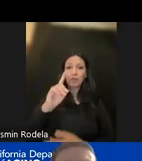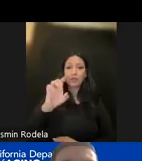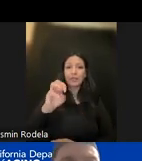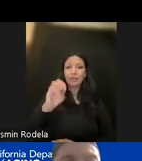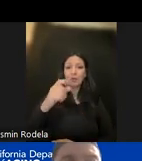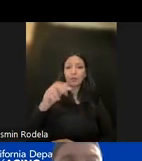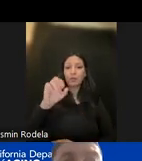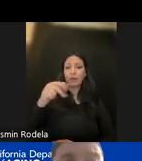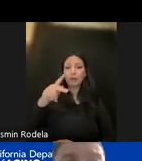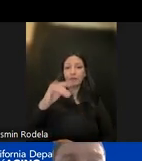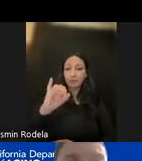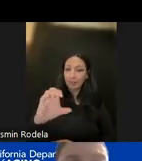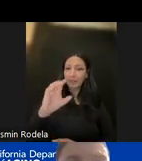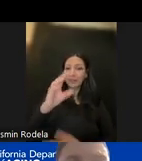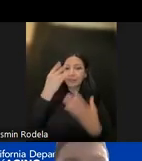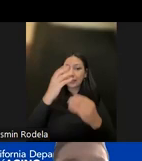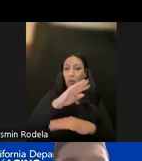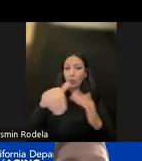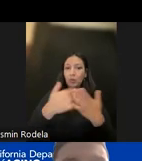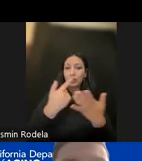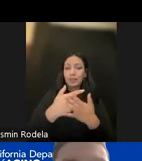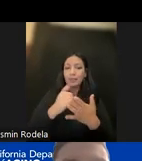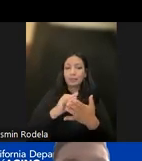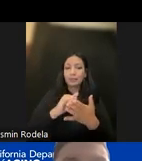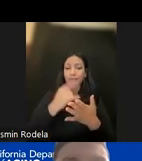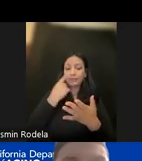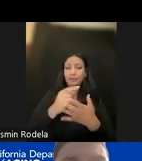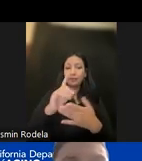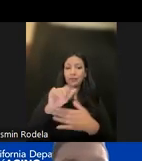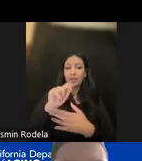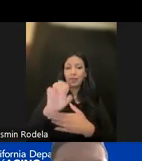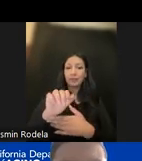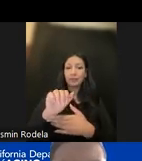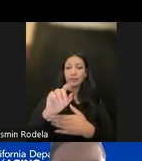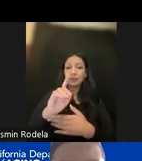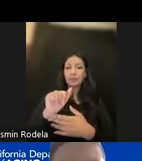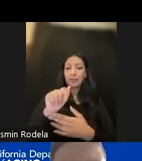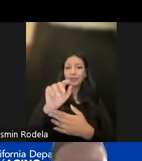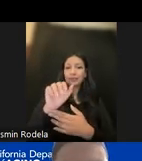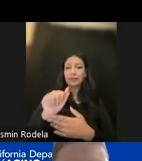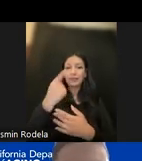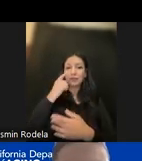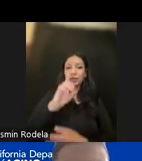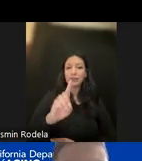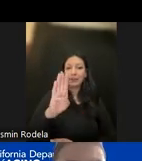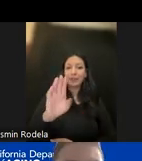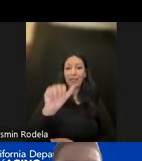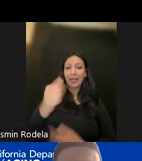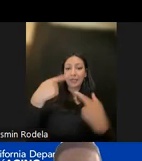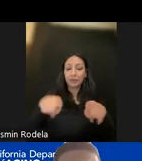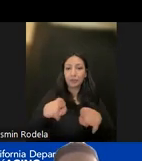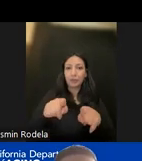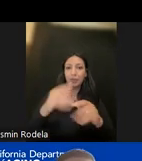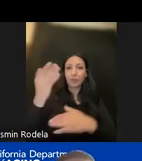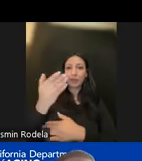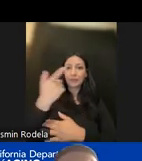primary kind of public-facing tool for all things NPA data is our data dashboard for aging or the DDA. It will be referencing the DDA throughout the presentation because